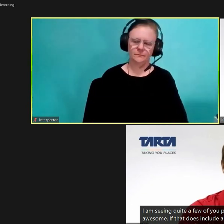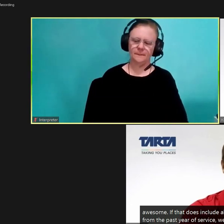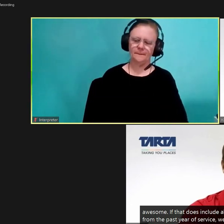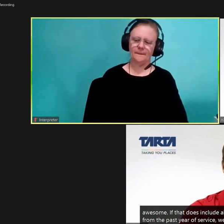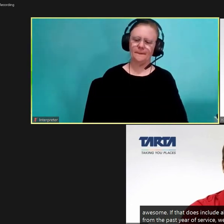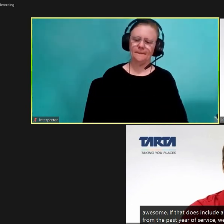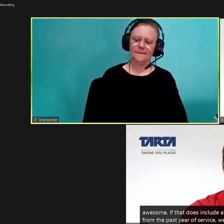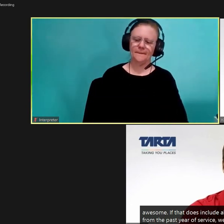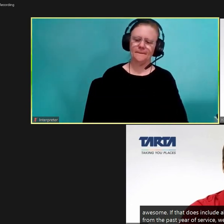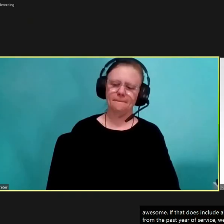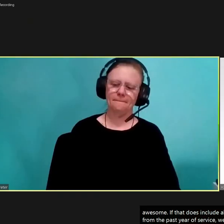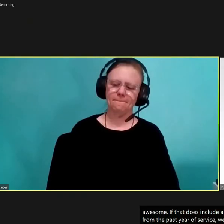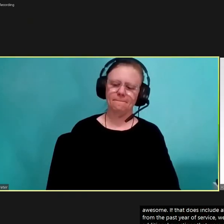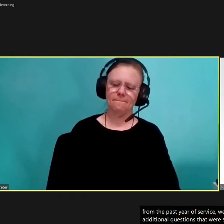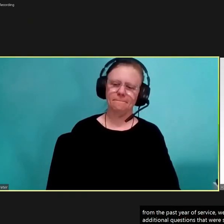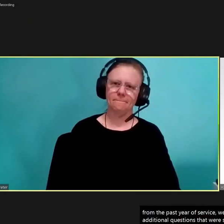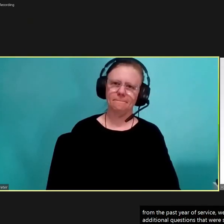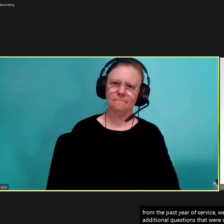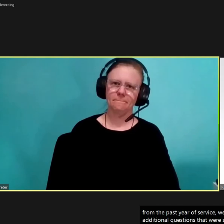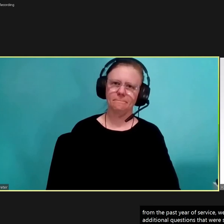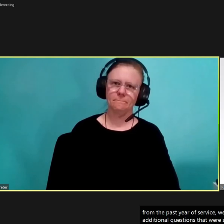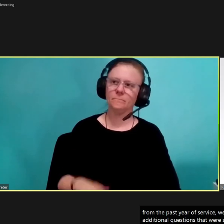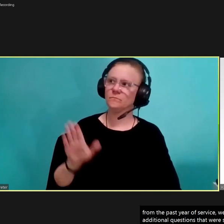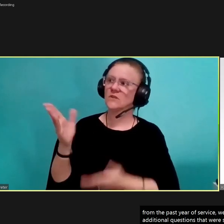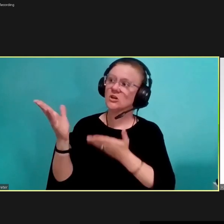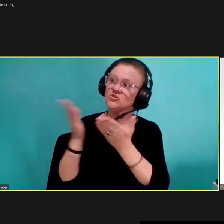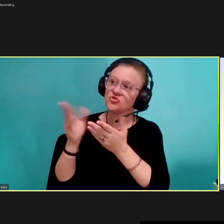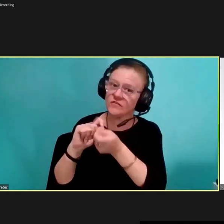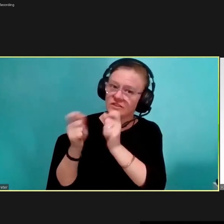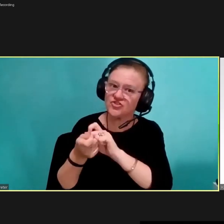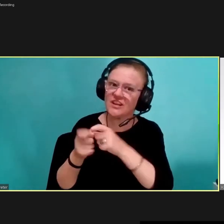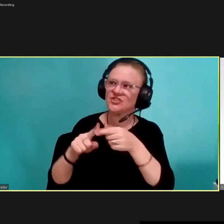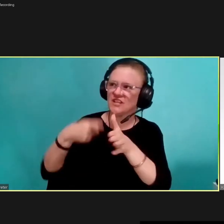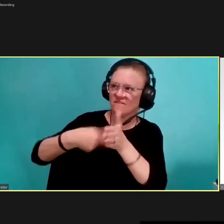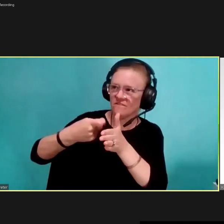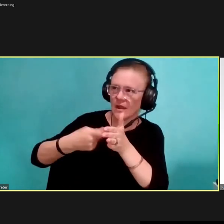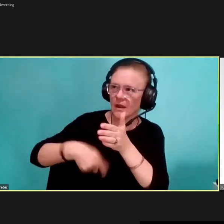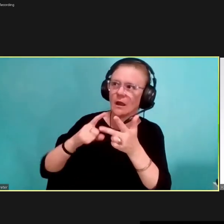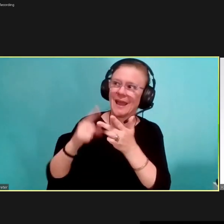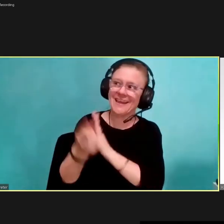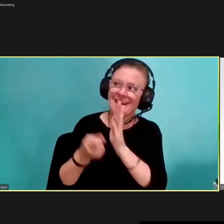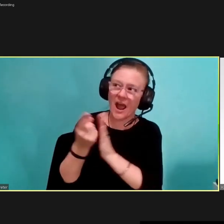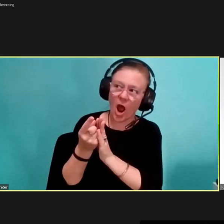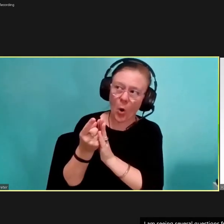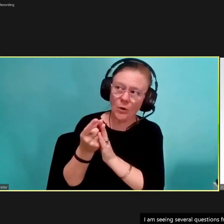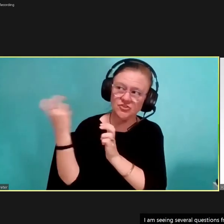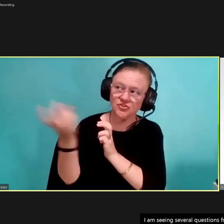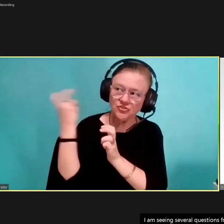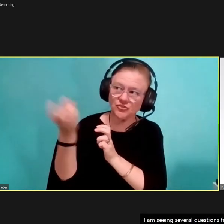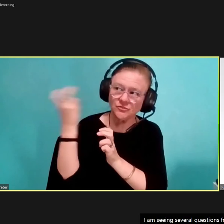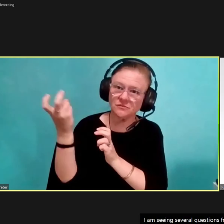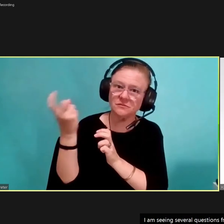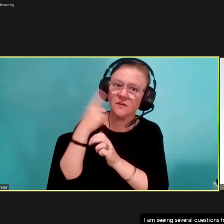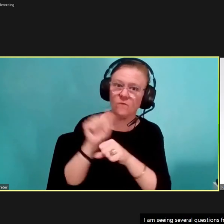I am seeing several questions from our audience regarding service changes, fares, and hours of service for TARDEC fixed